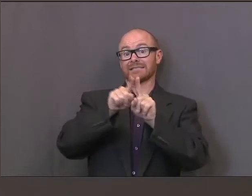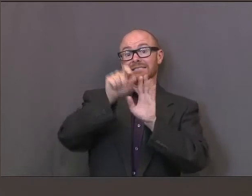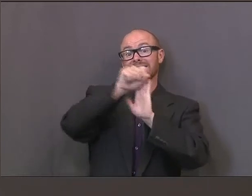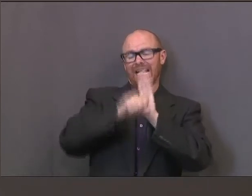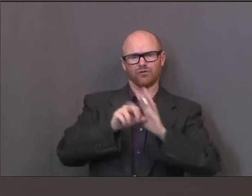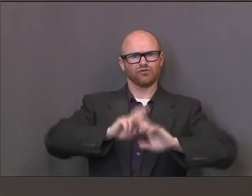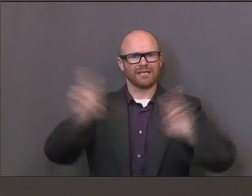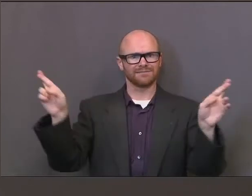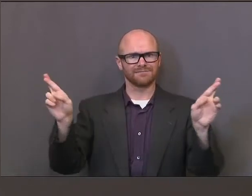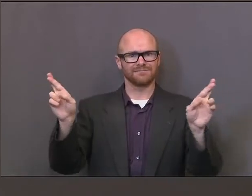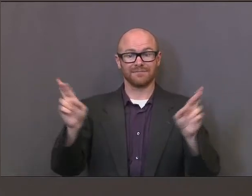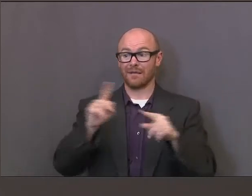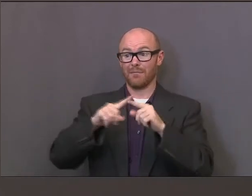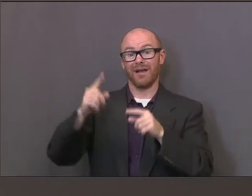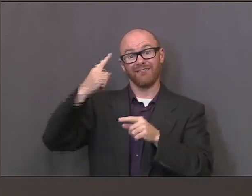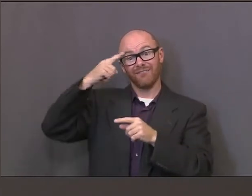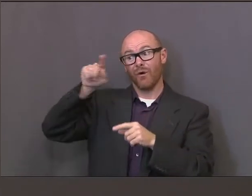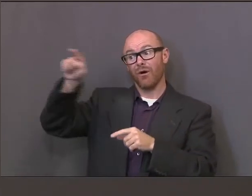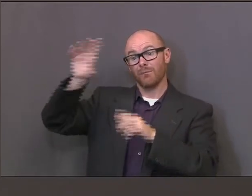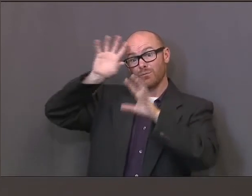I guess that's anybody's opinion.